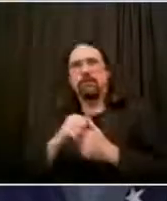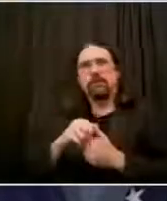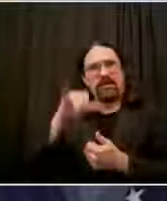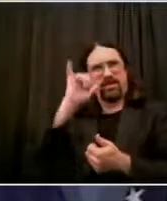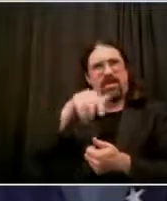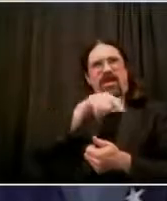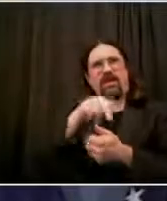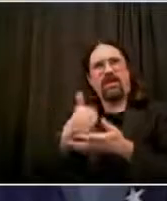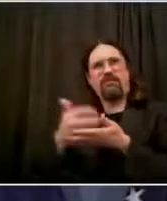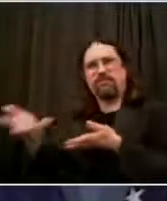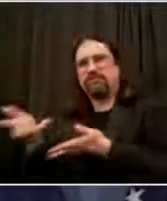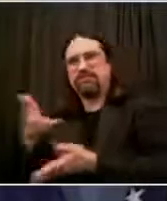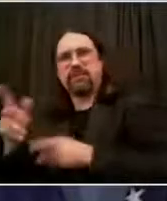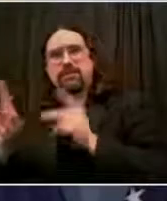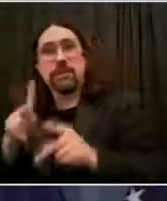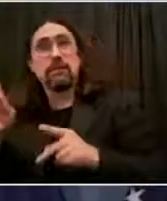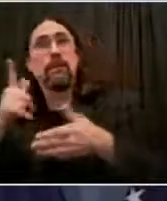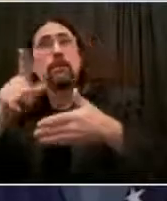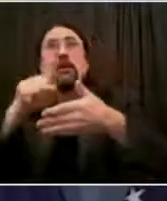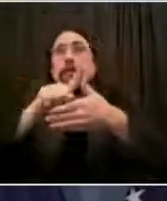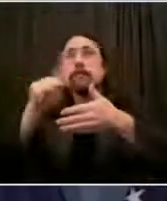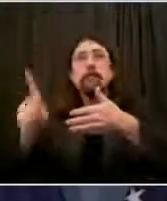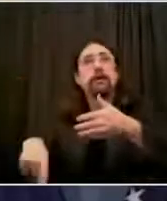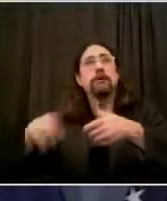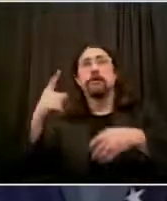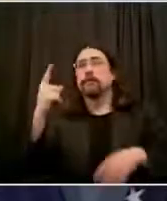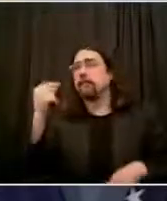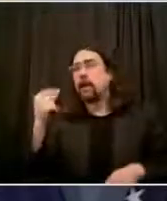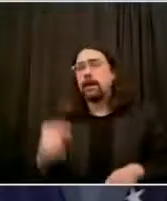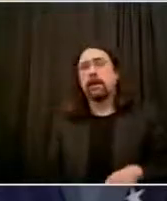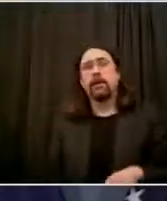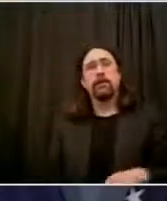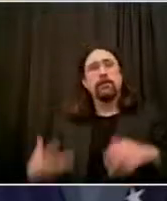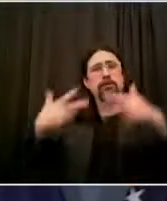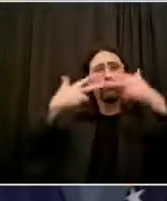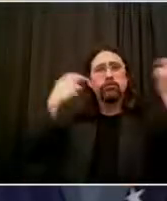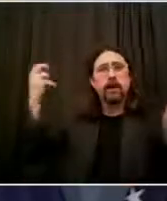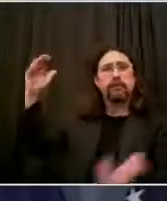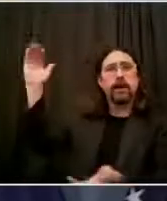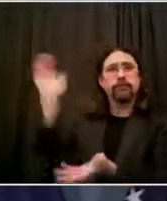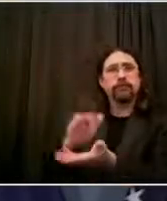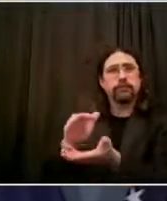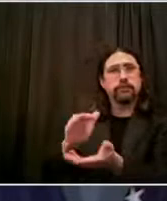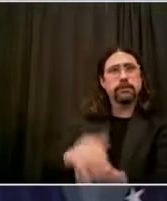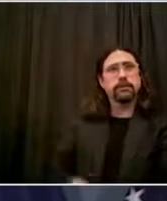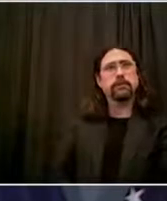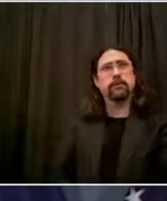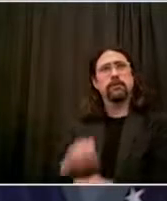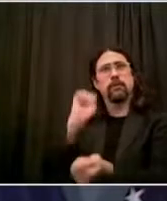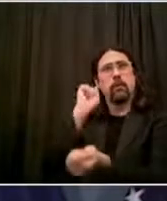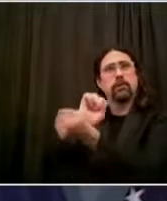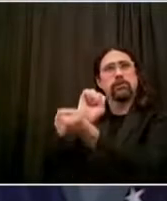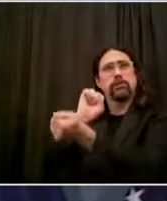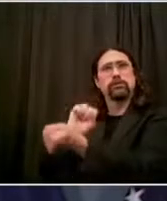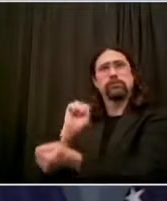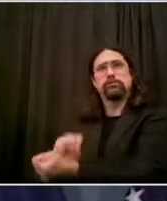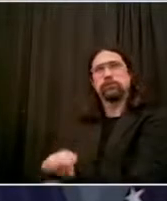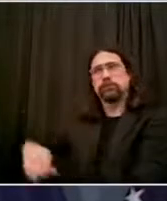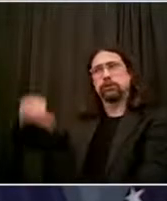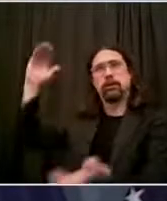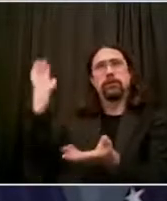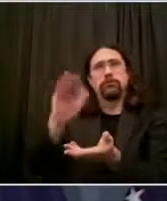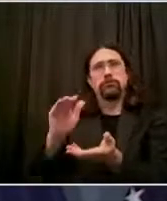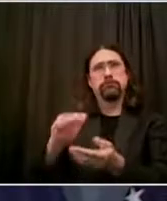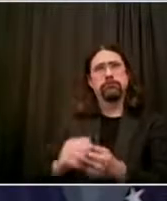address then. We're at a moment now where we can take this action, show people that our young people will be the focus,